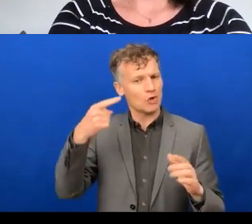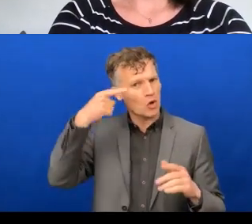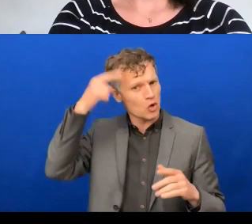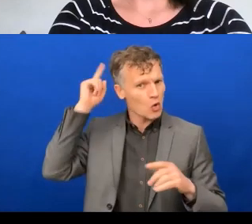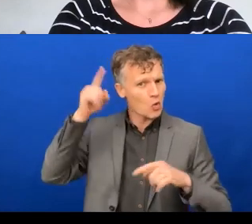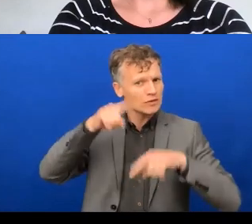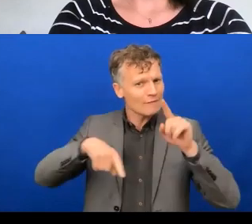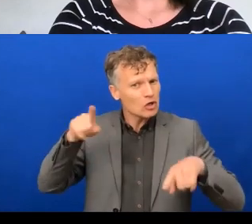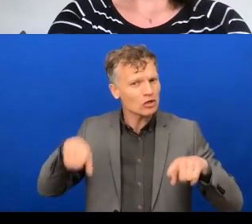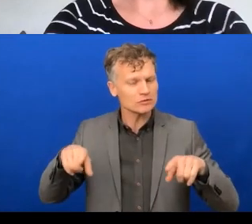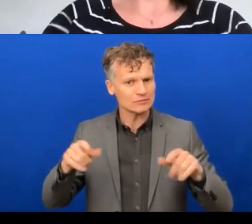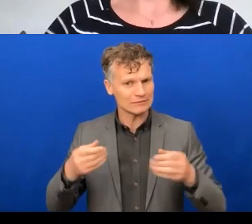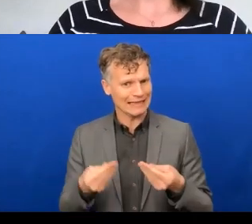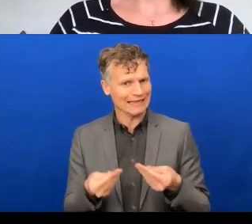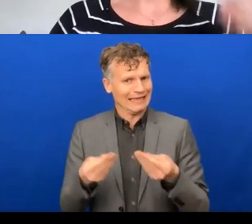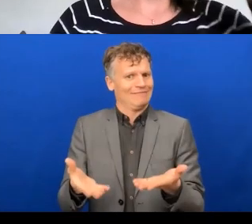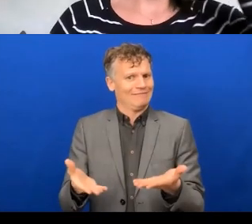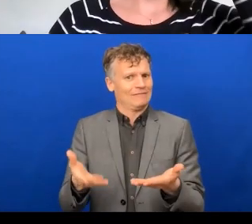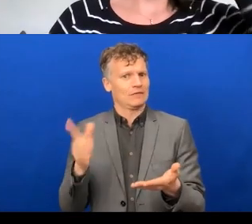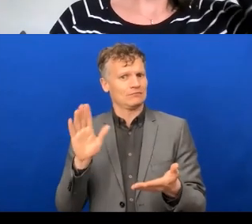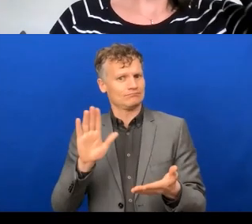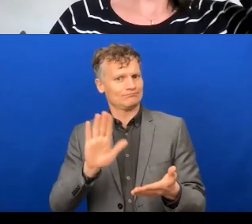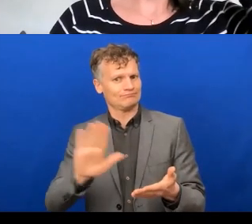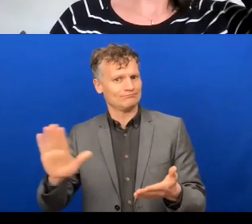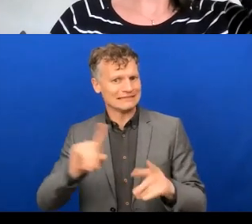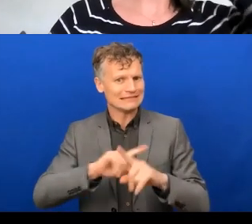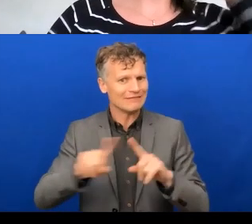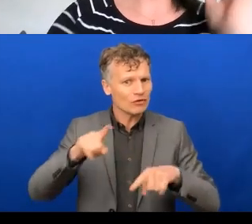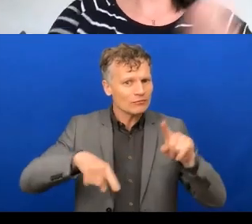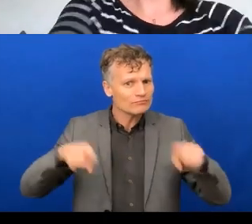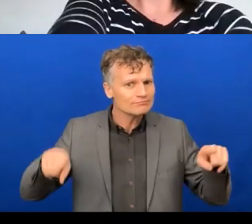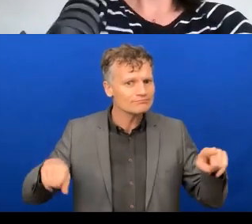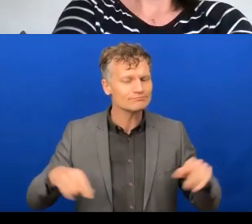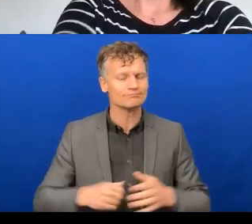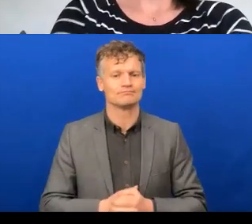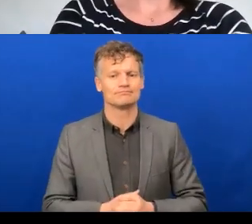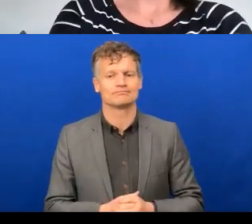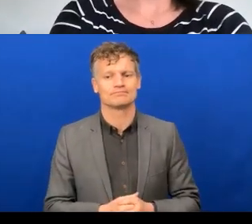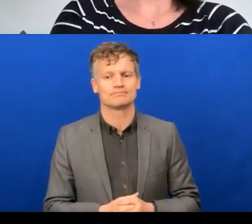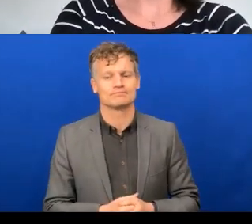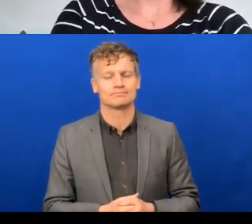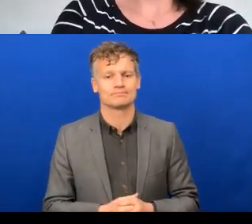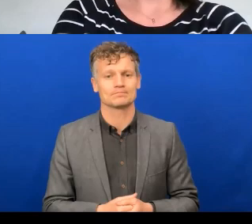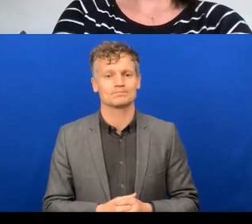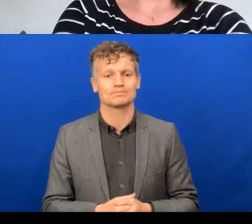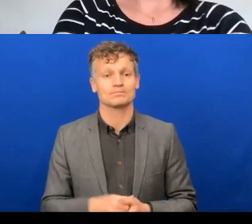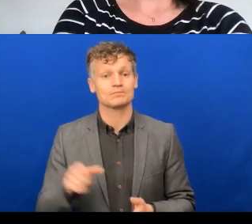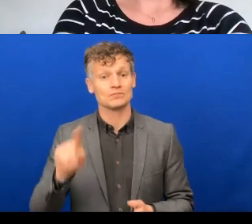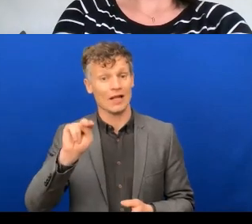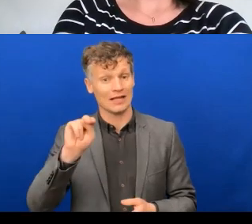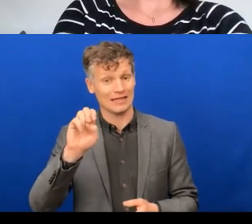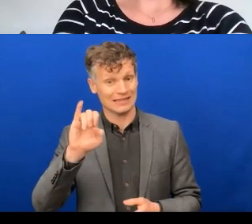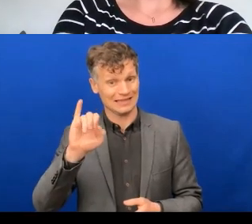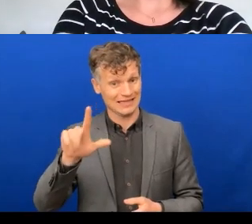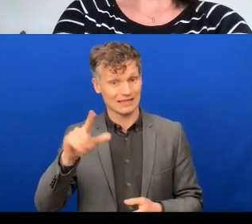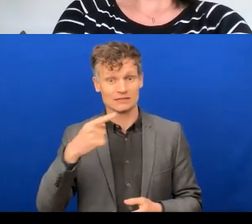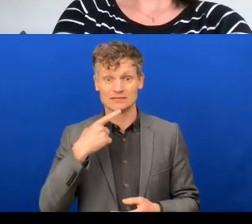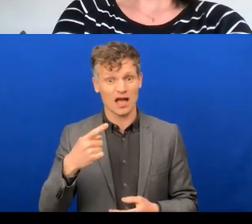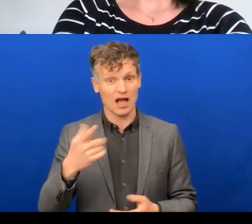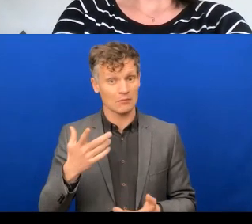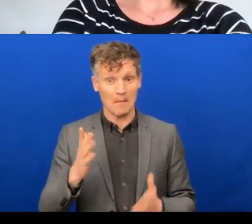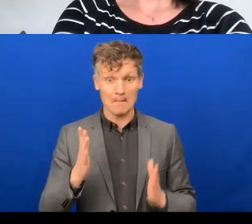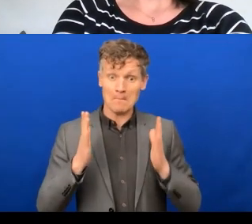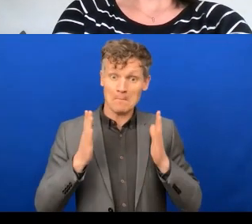you don't necessarily have to have a disability to be covered by the law. So you can have